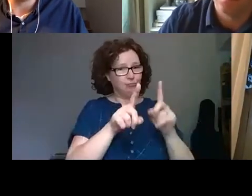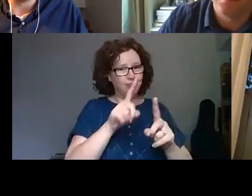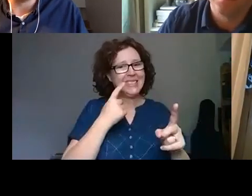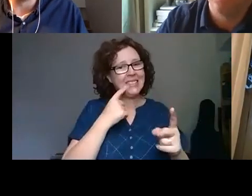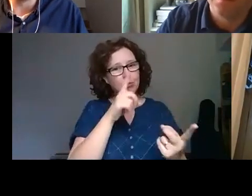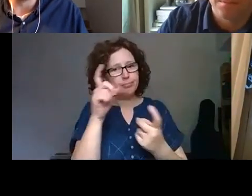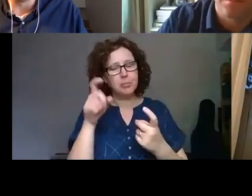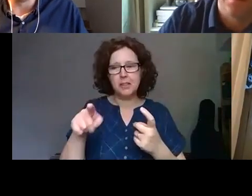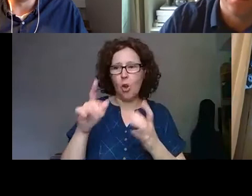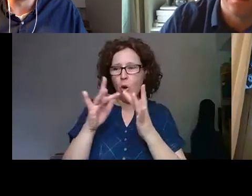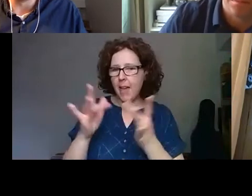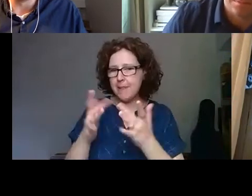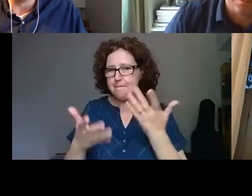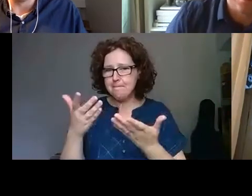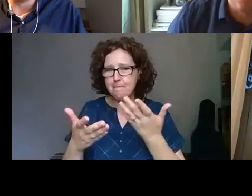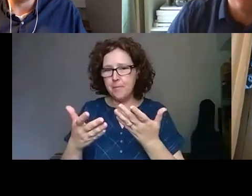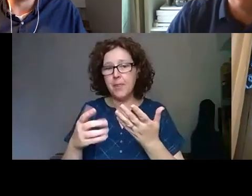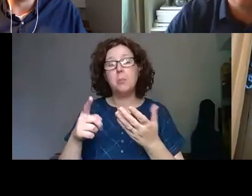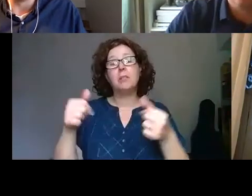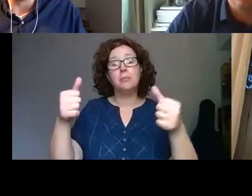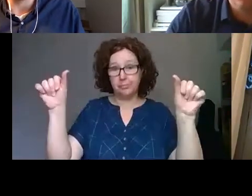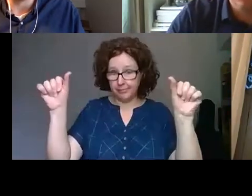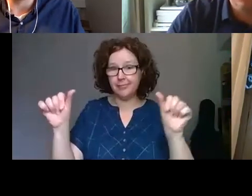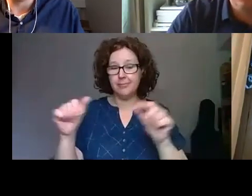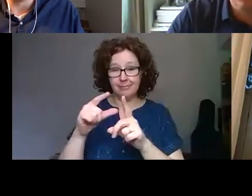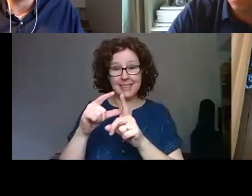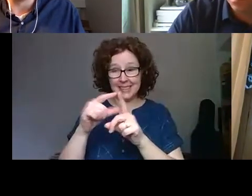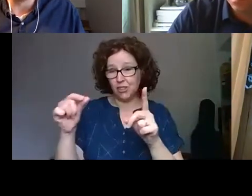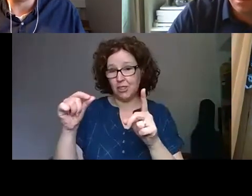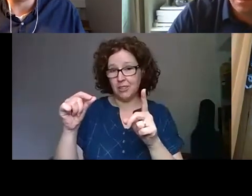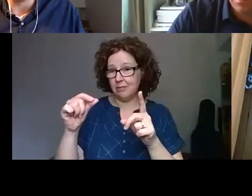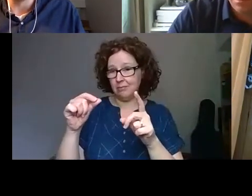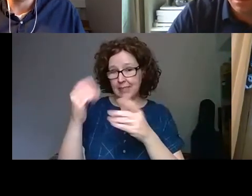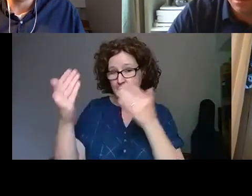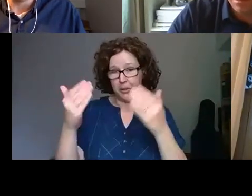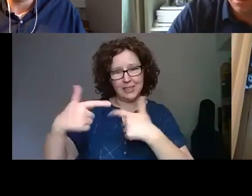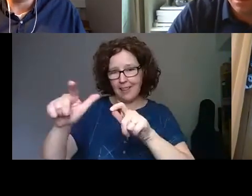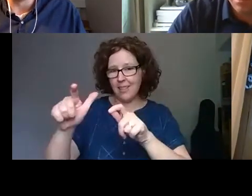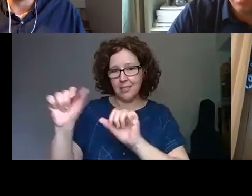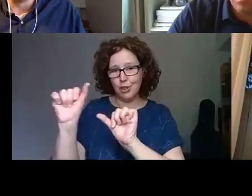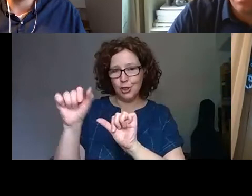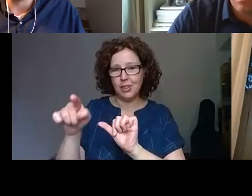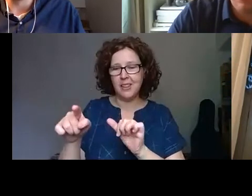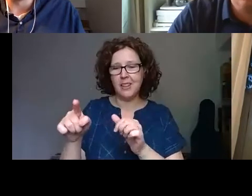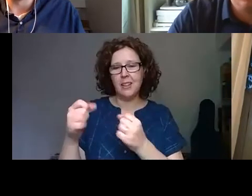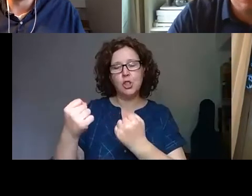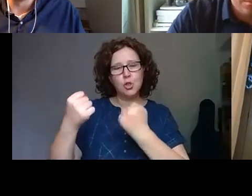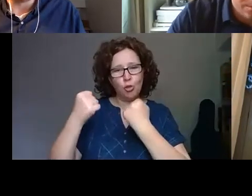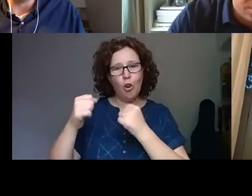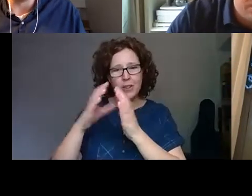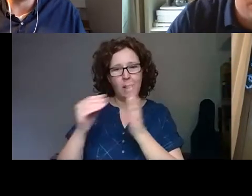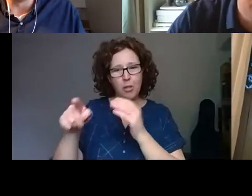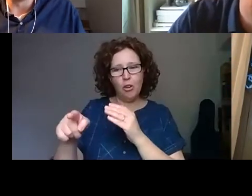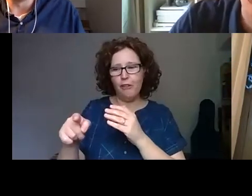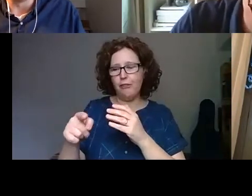has worked and the digital version of the exhibition now lives online. And it's quite a strong example of how an exhibition, physical exhibition